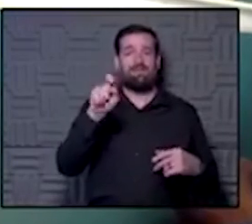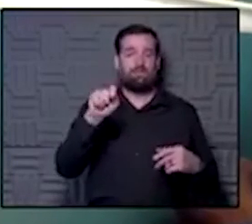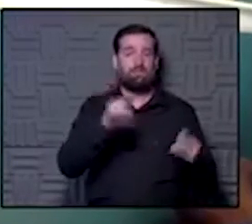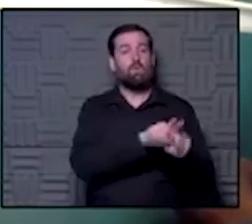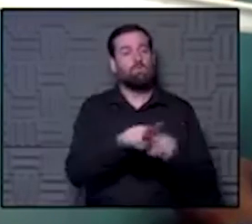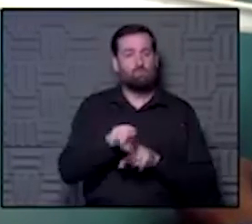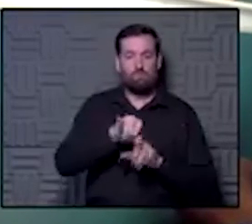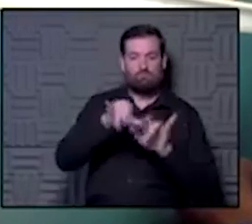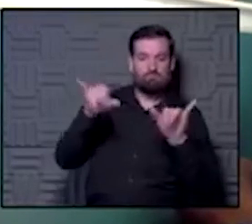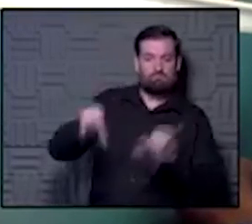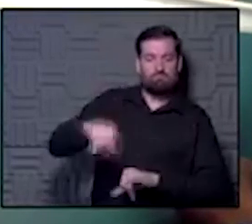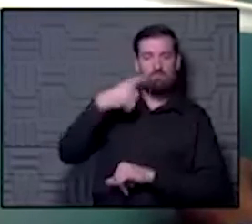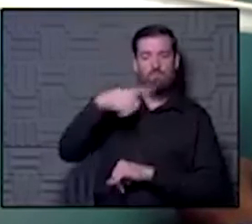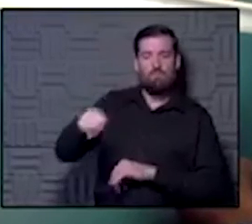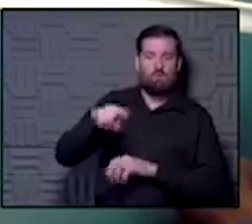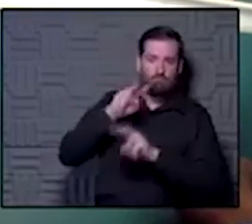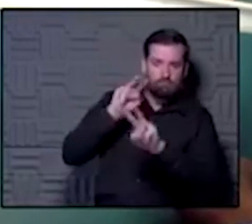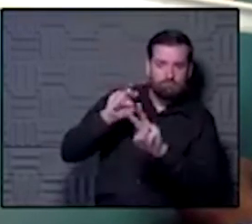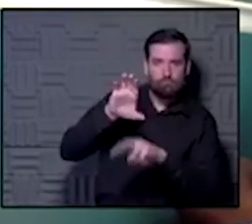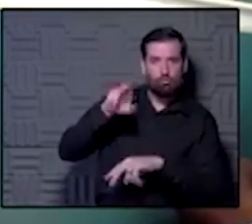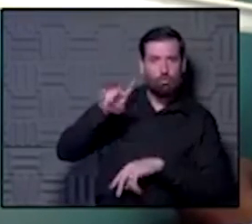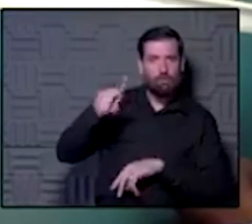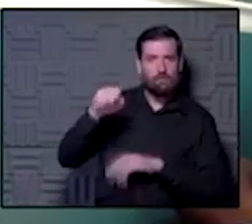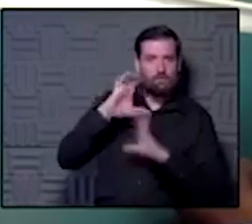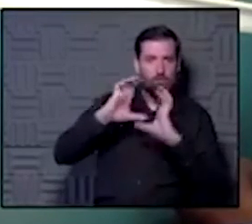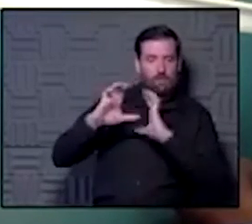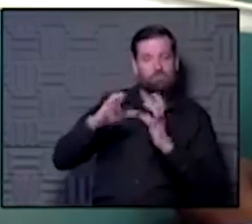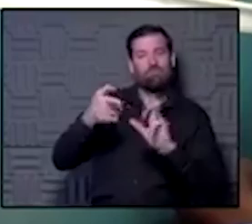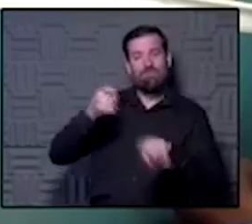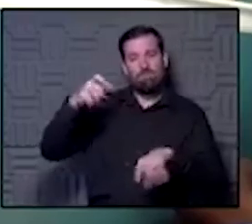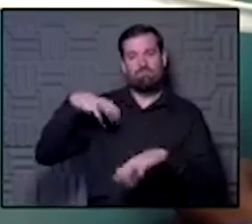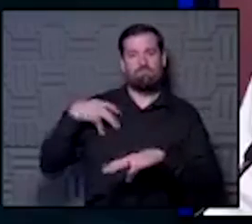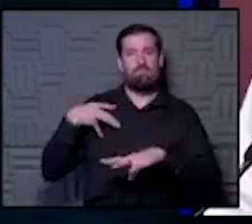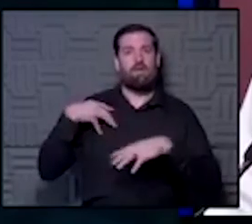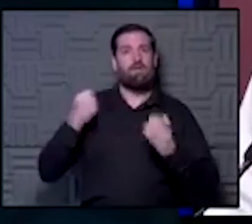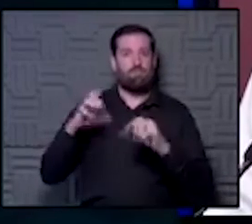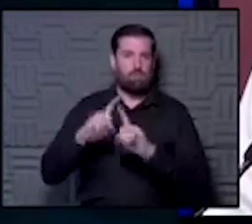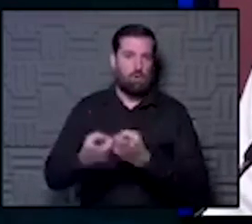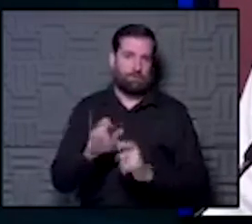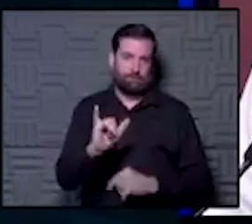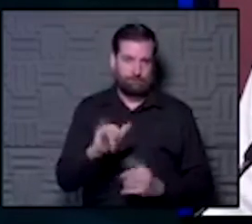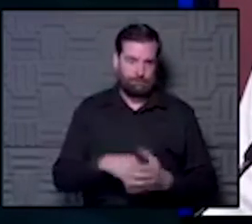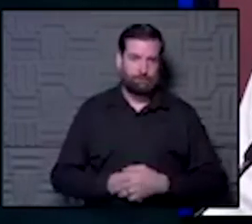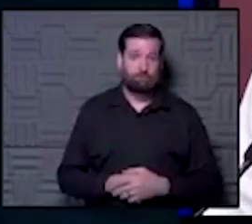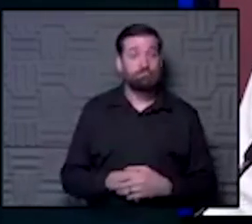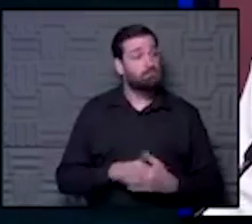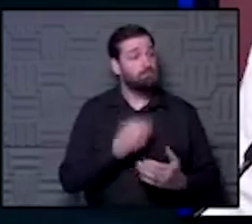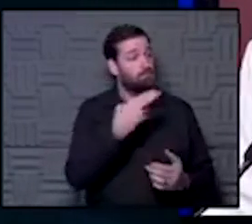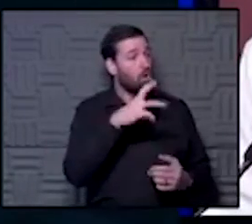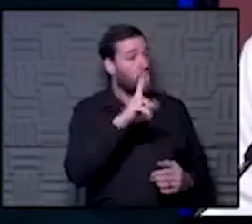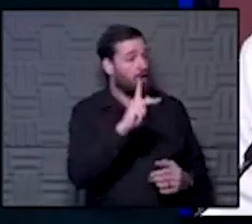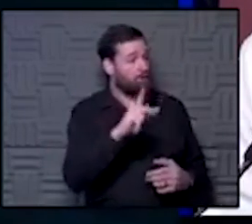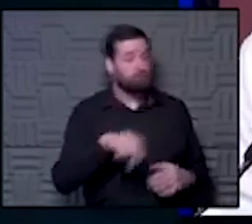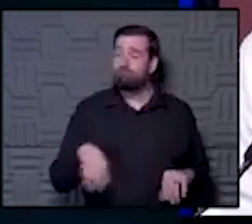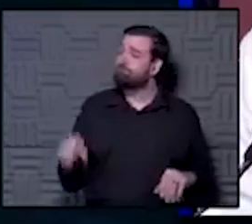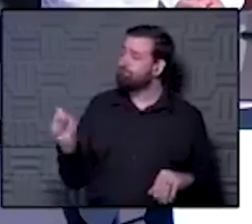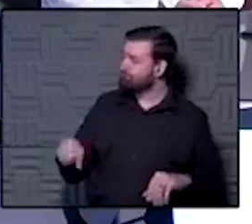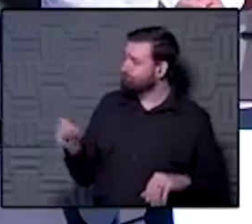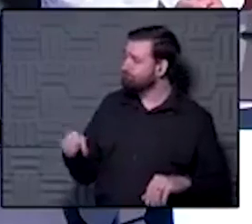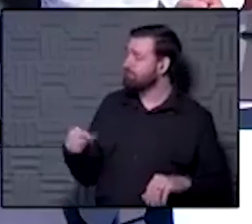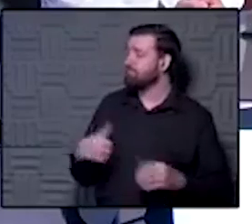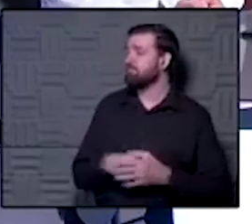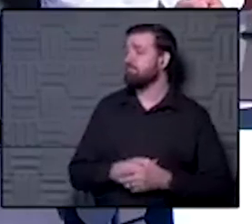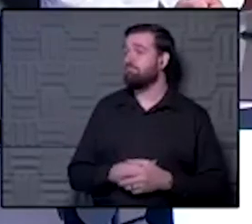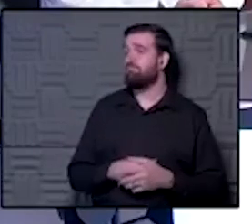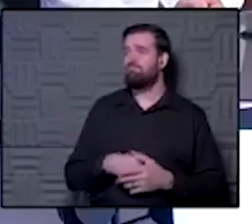for COVID communications in Spanish through the health department. Yeah. Thank you very much. Hawk, final thoughts? Yeah. You know,